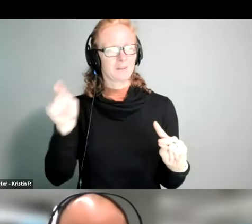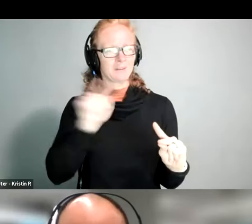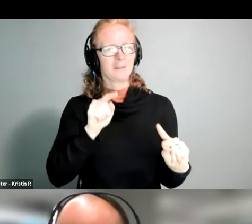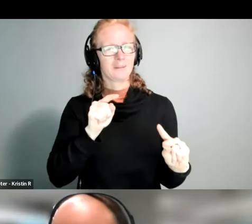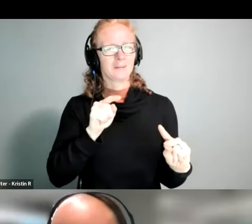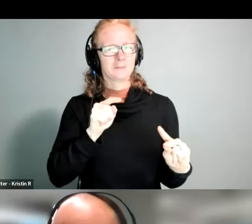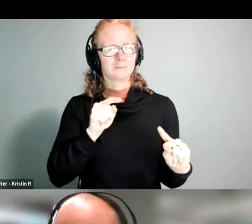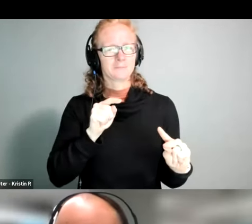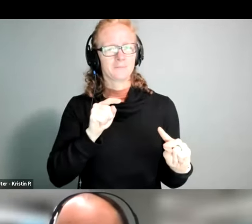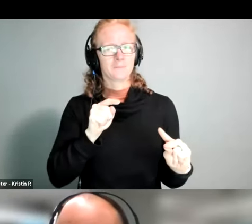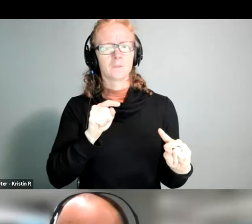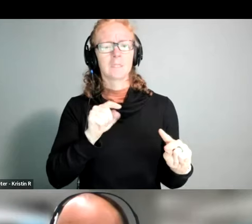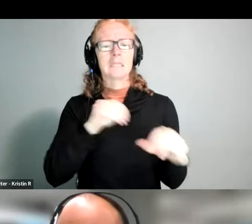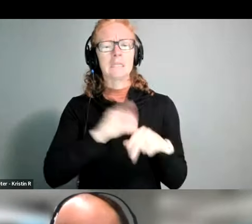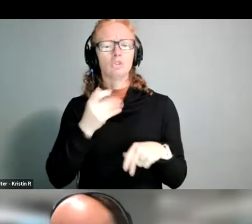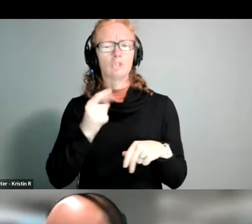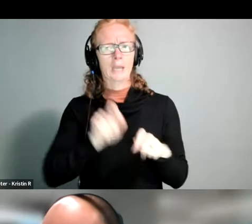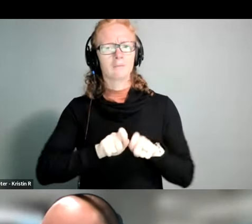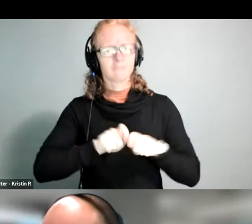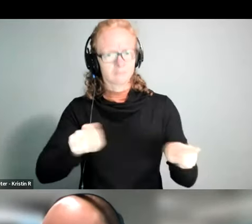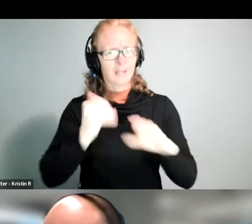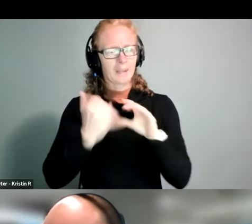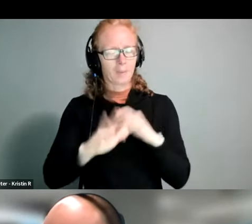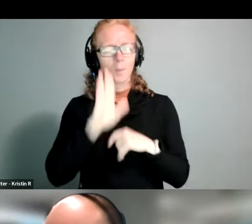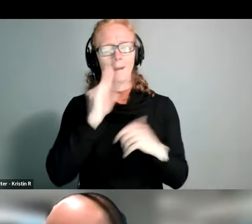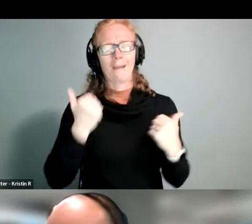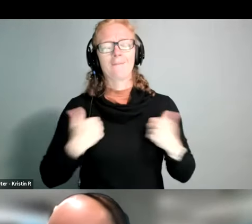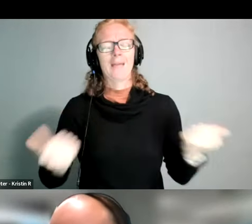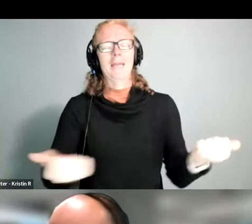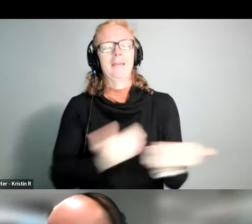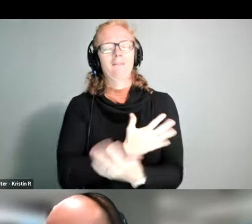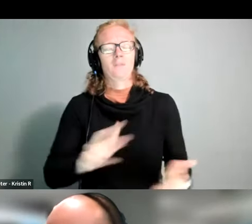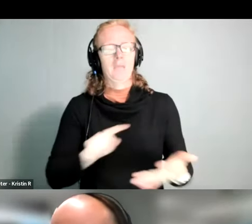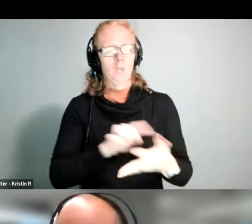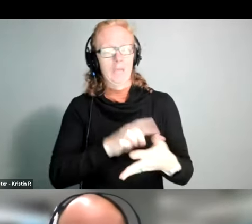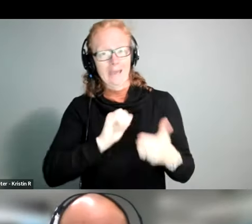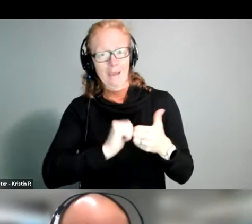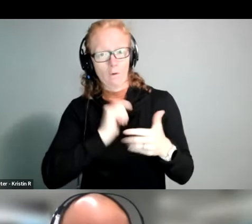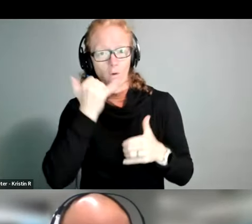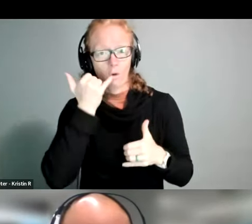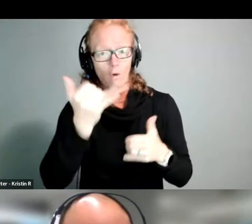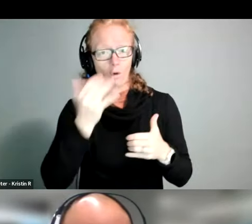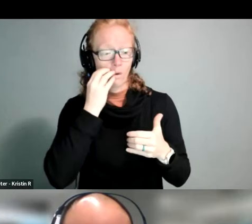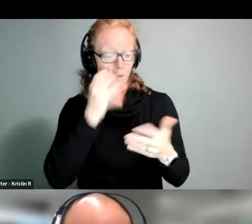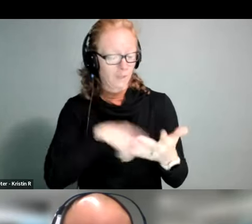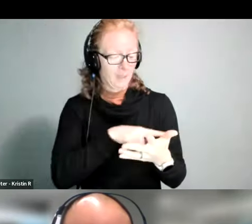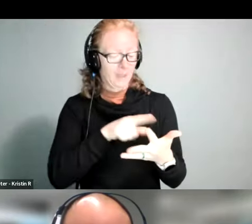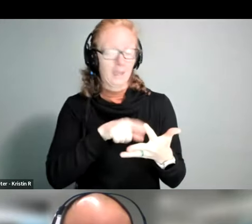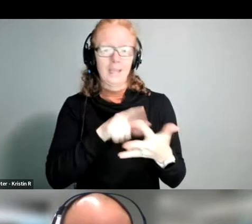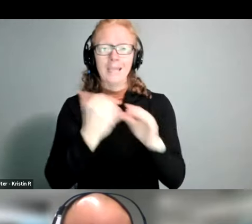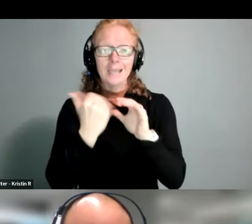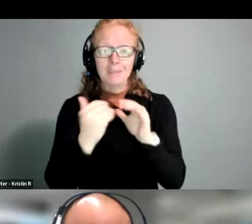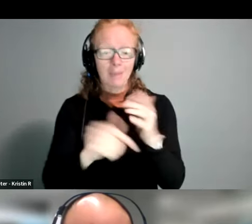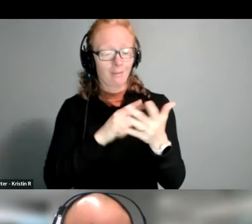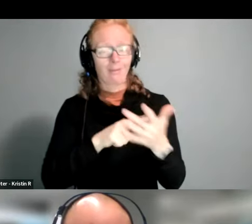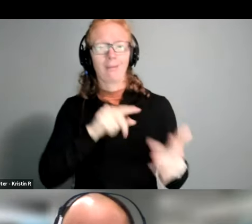and on your chat and when we send you out the email you'll have the information about how to call or email um the new york city